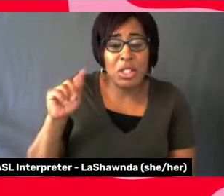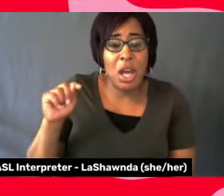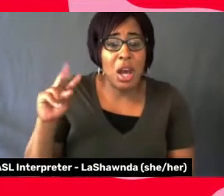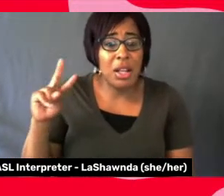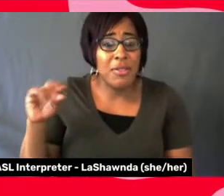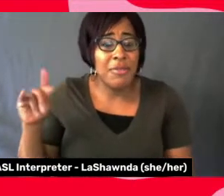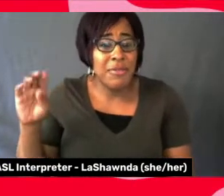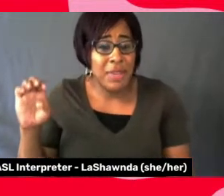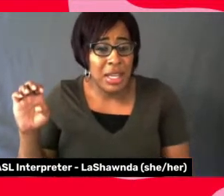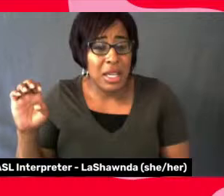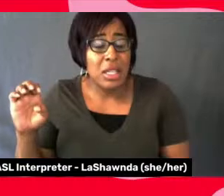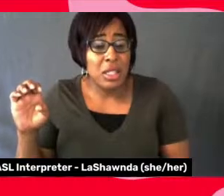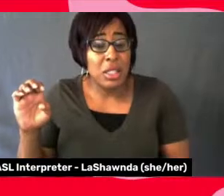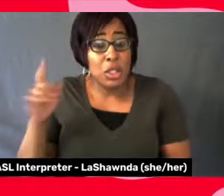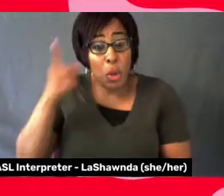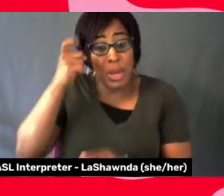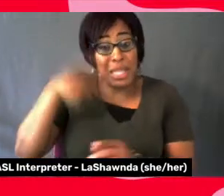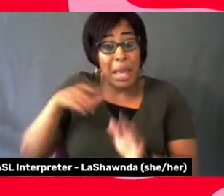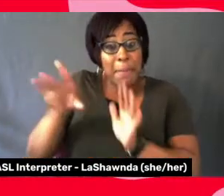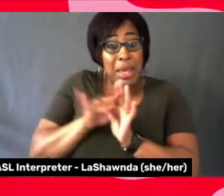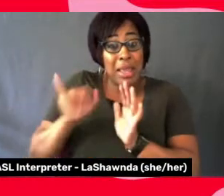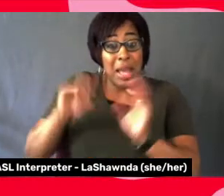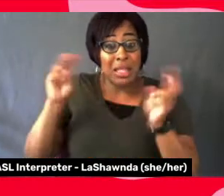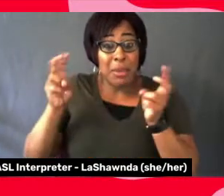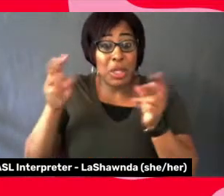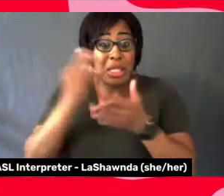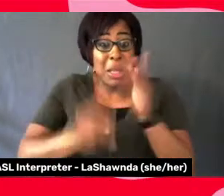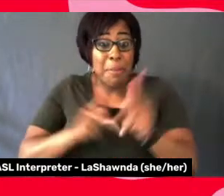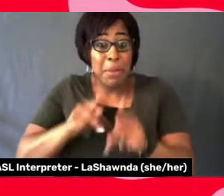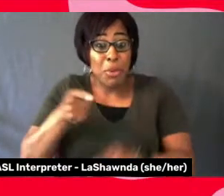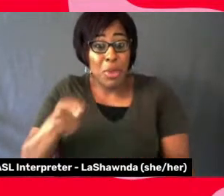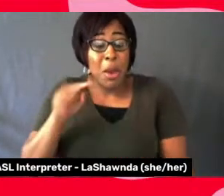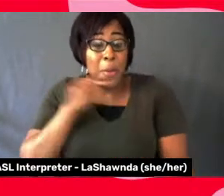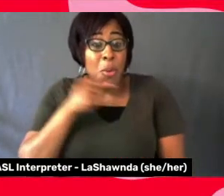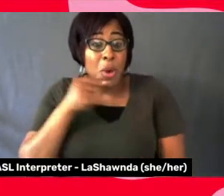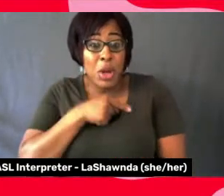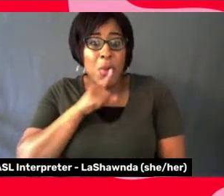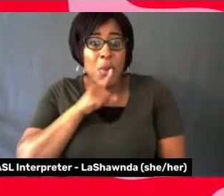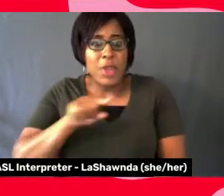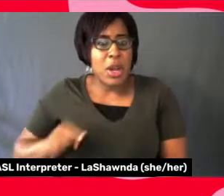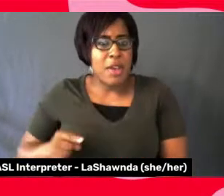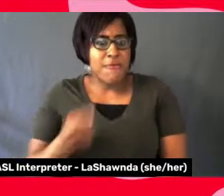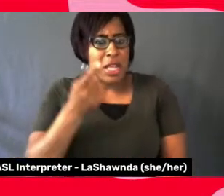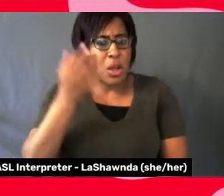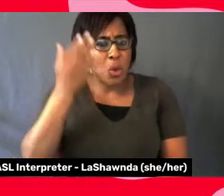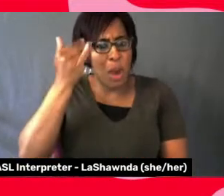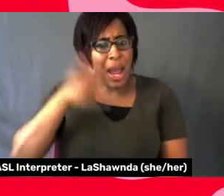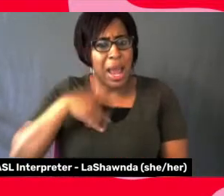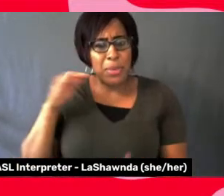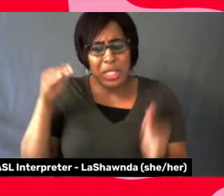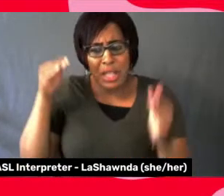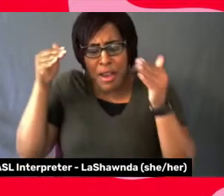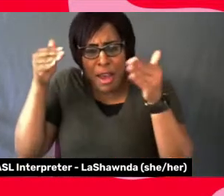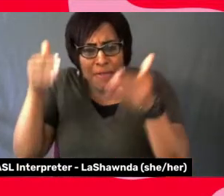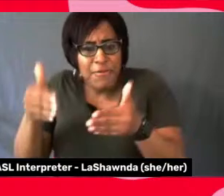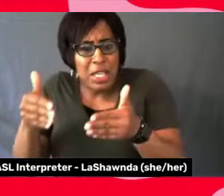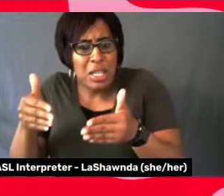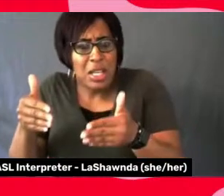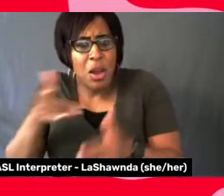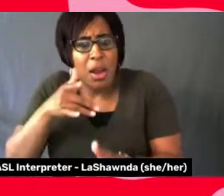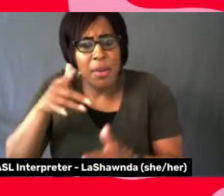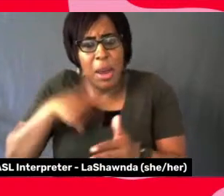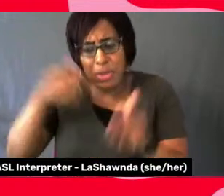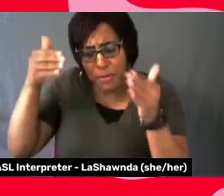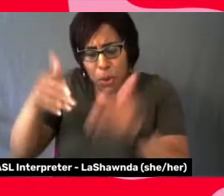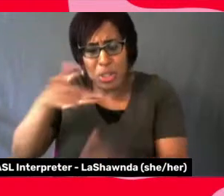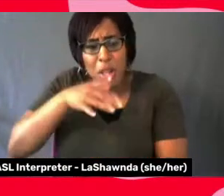in Milwaukee who were very offended with me because I put focus on this woman with this really excessive butt, which